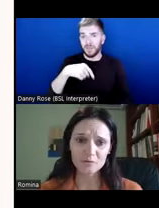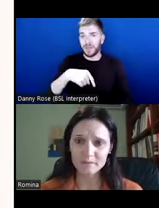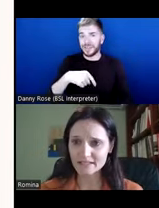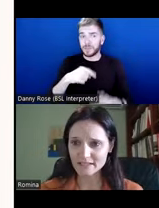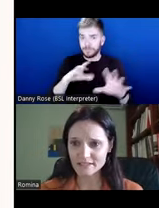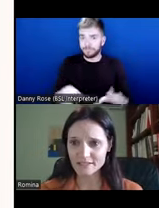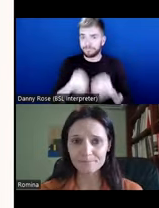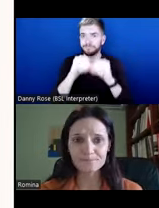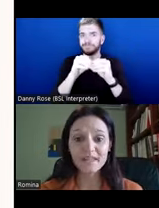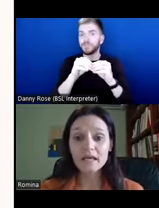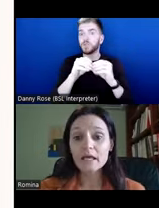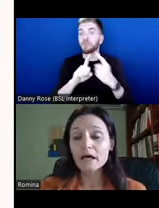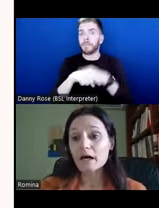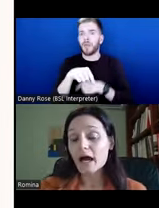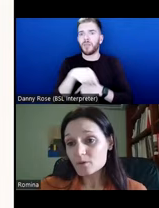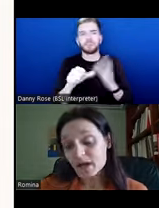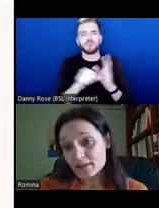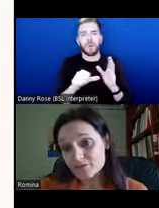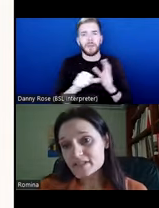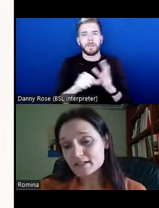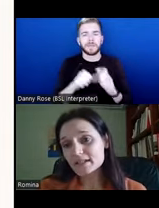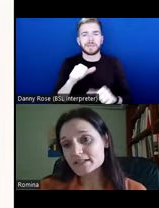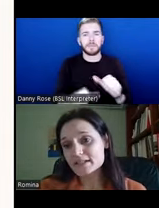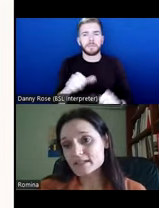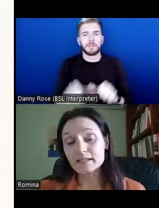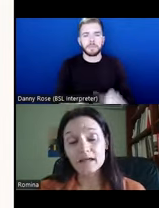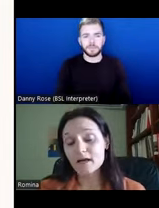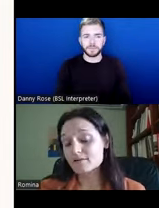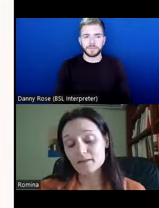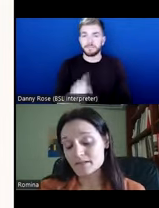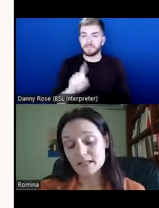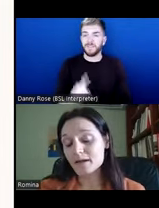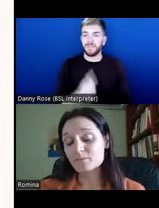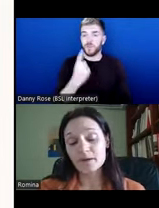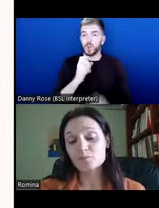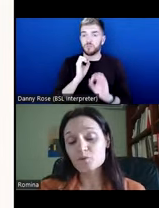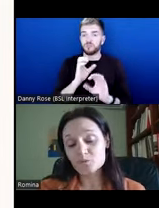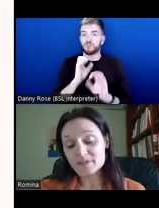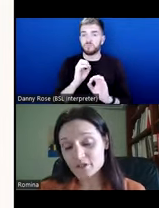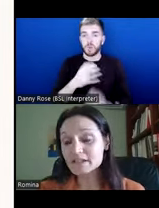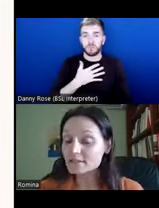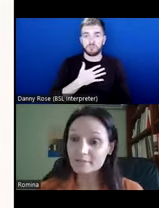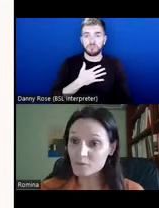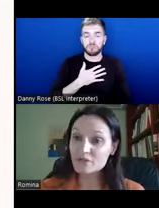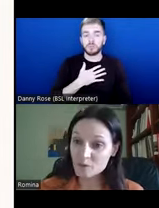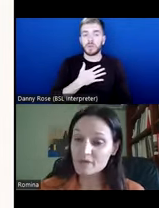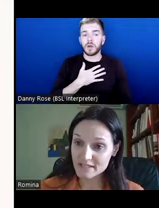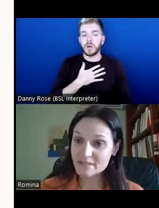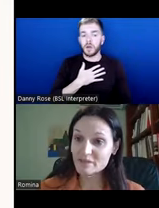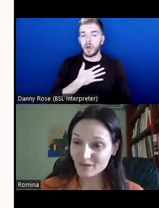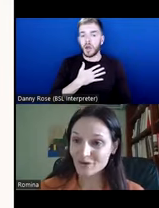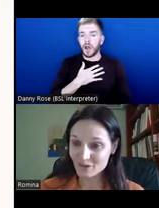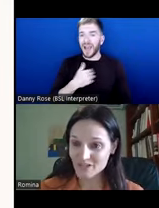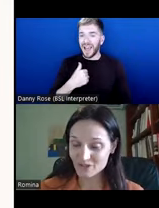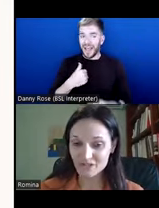to this problematic system. The first thing I'd like to say is that I'm certainly not the most appropriate